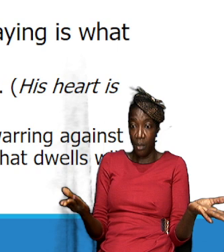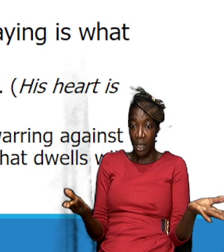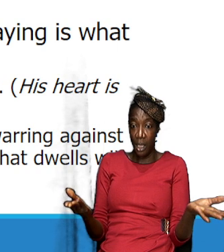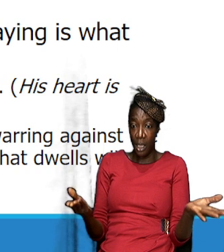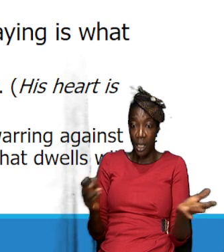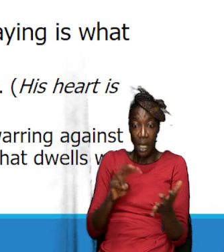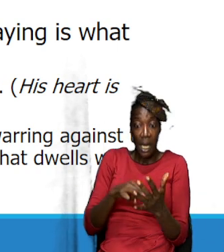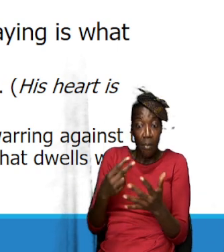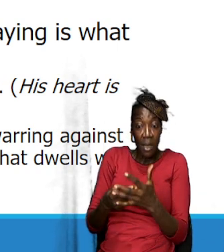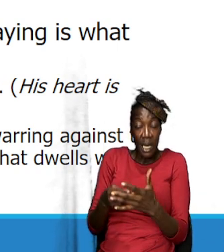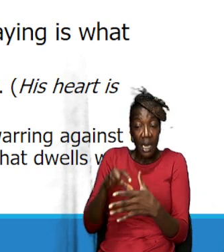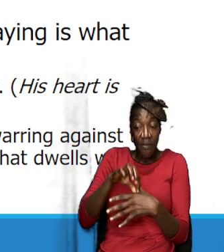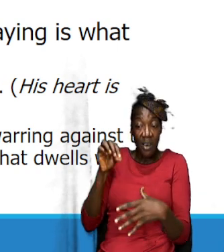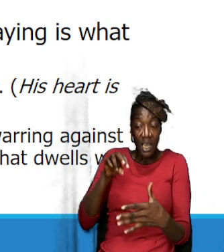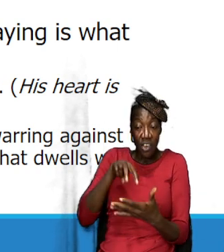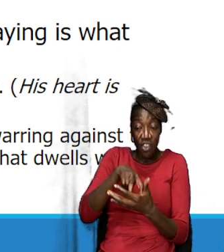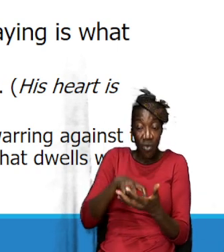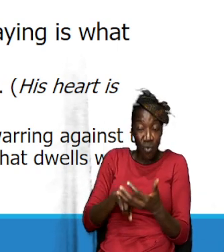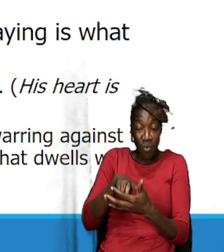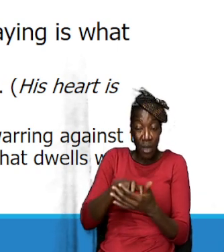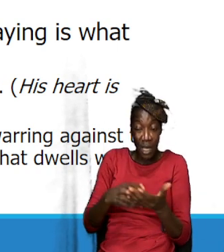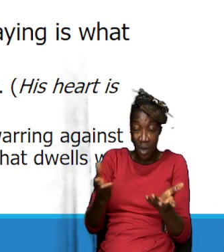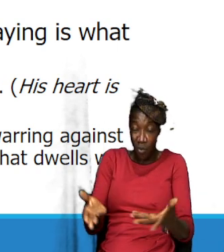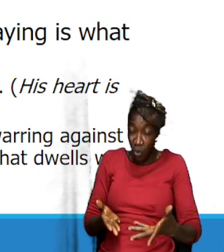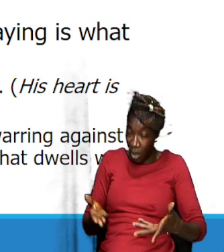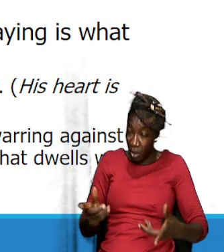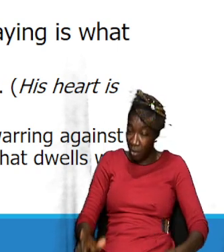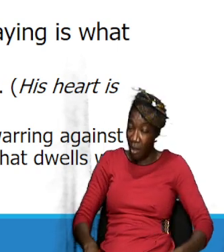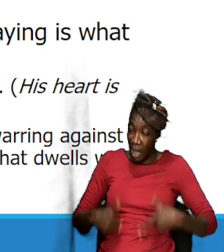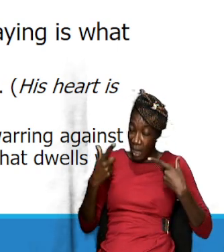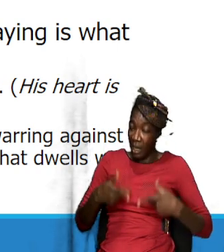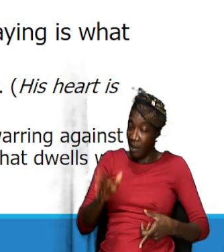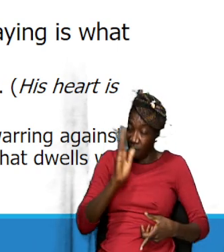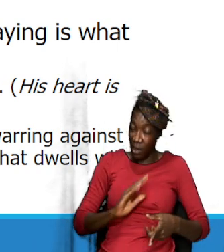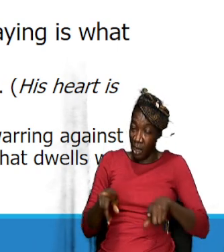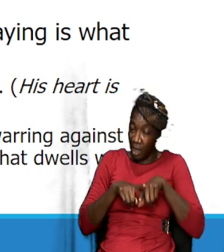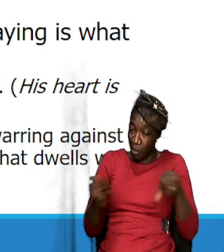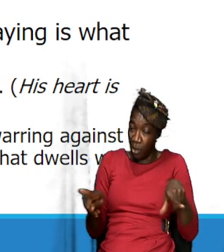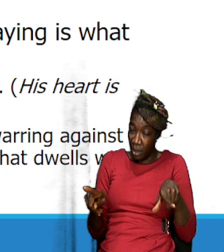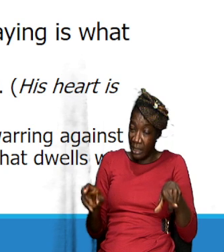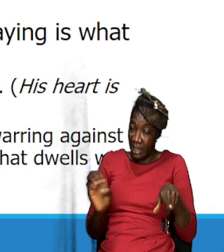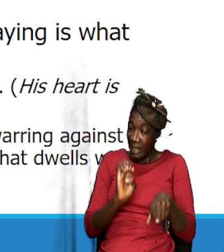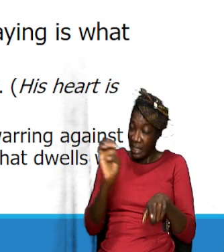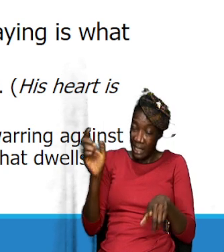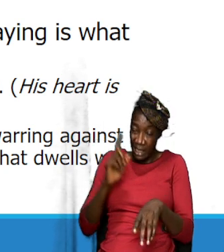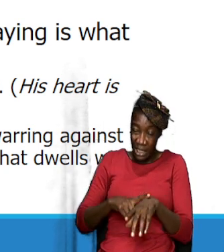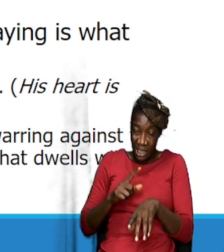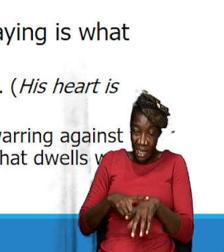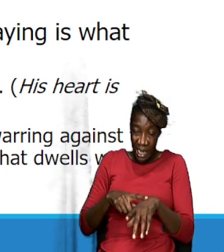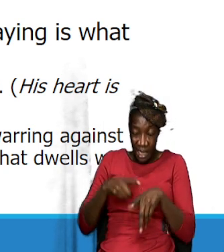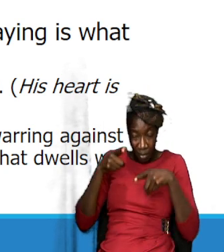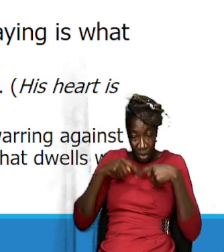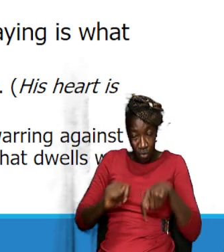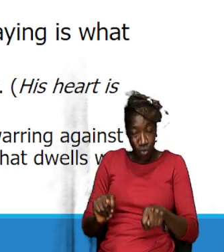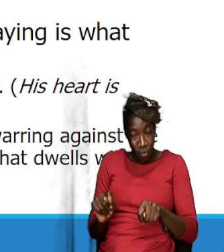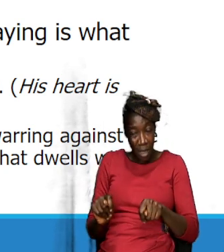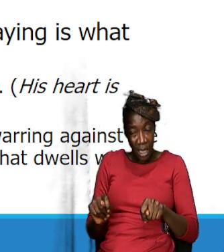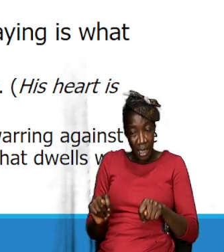he wants to live for God but each time you know when he tries